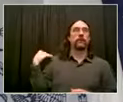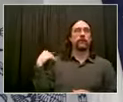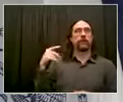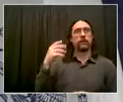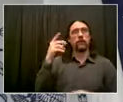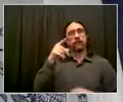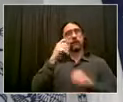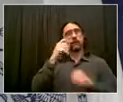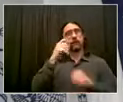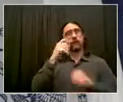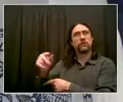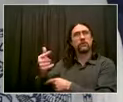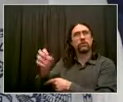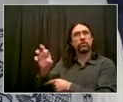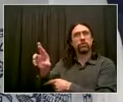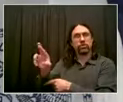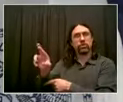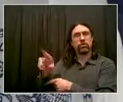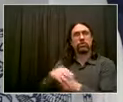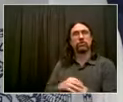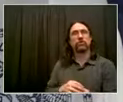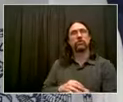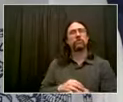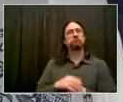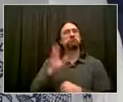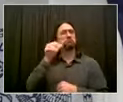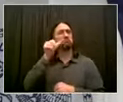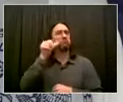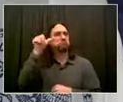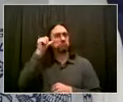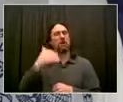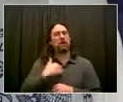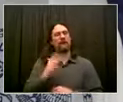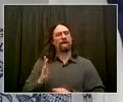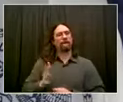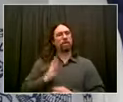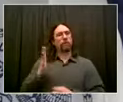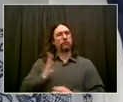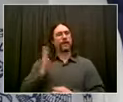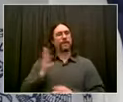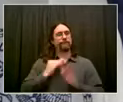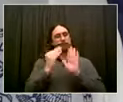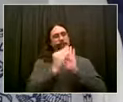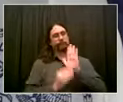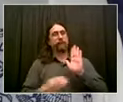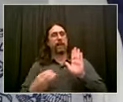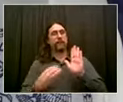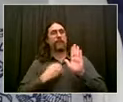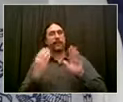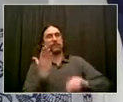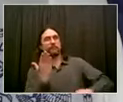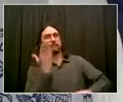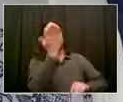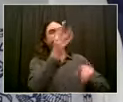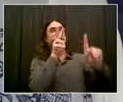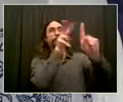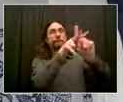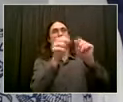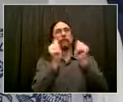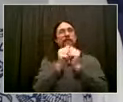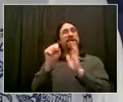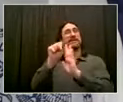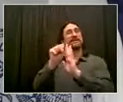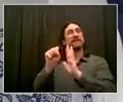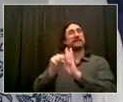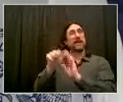vaccinated all over the city. A source with the attorney general's office last week said, you know, they think the more appropriate options here would be